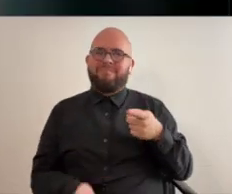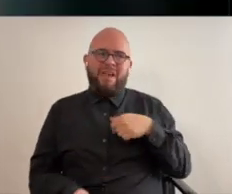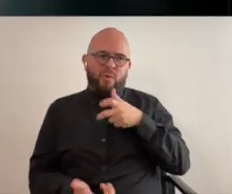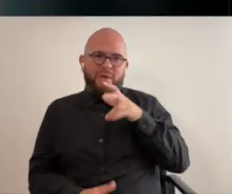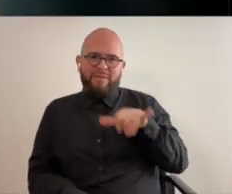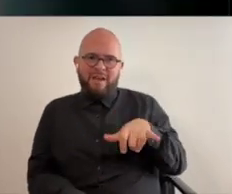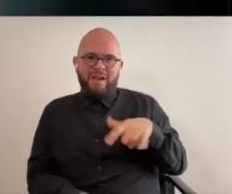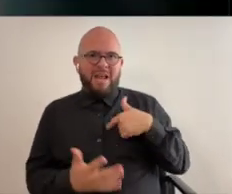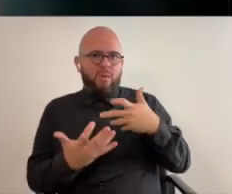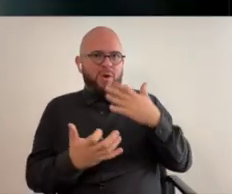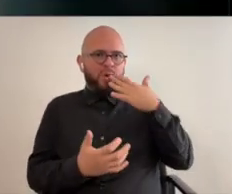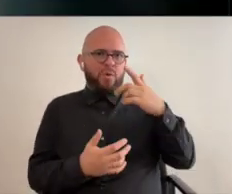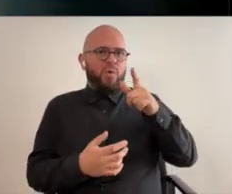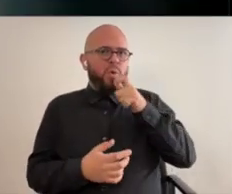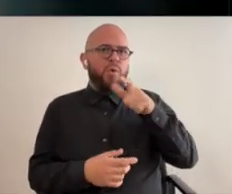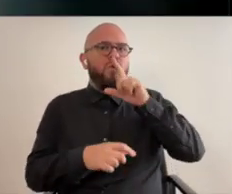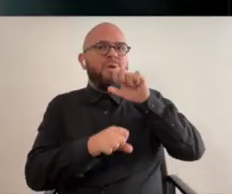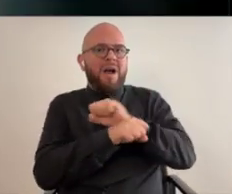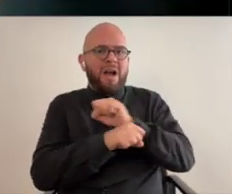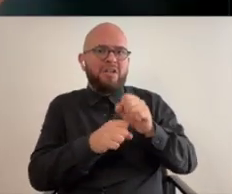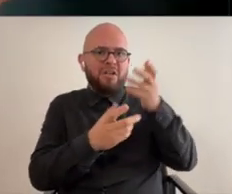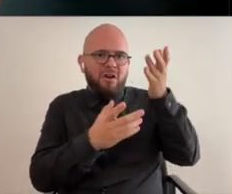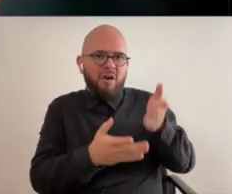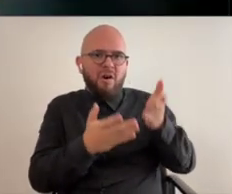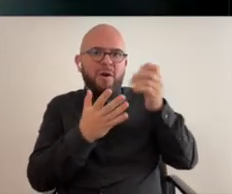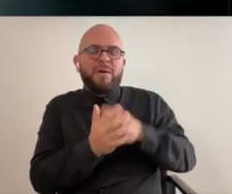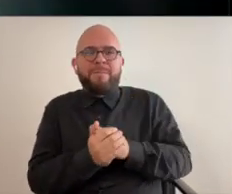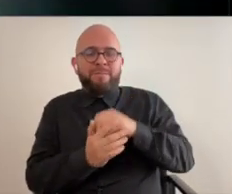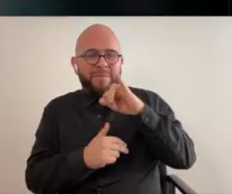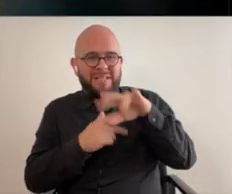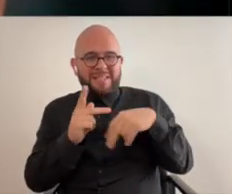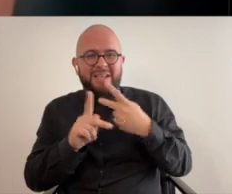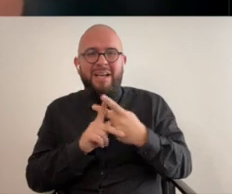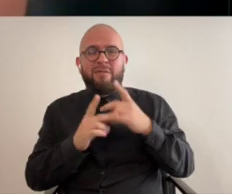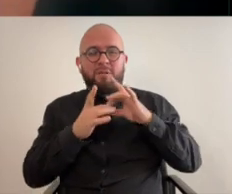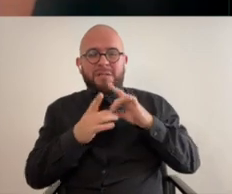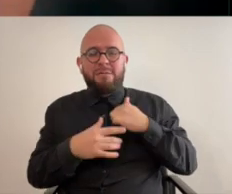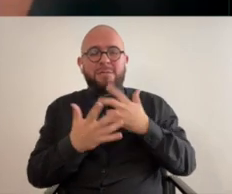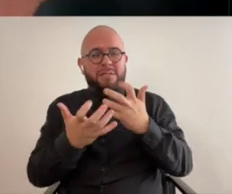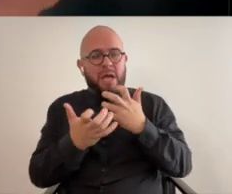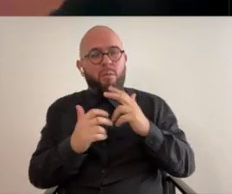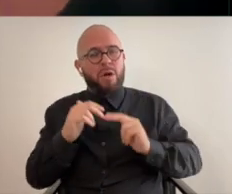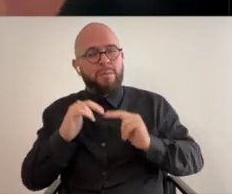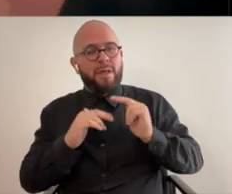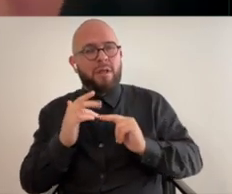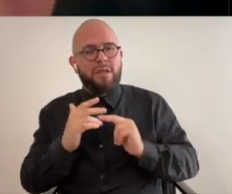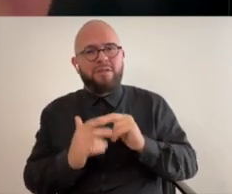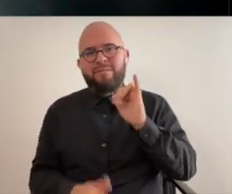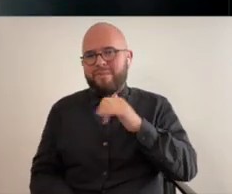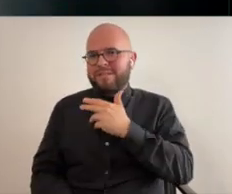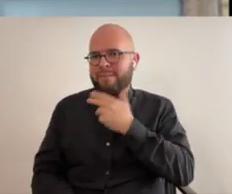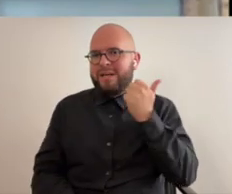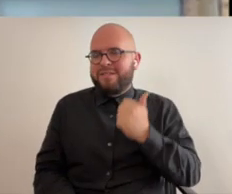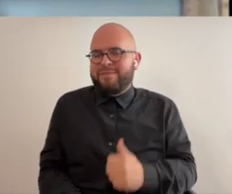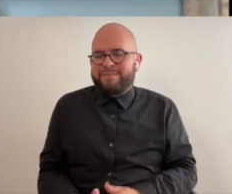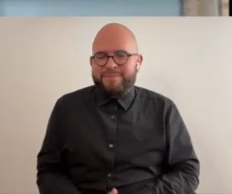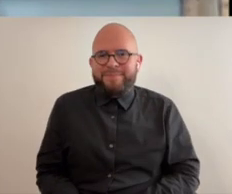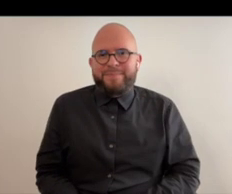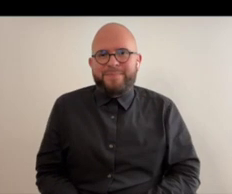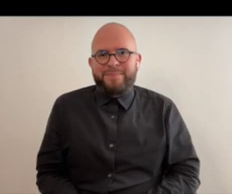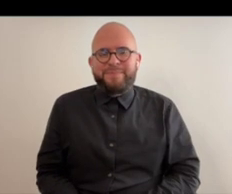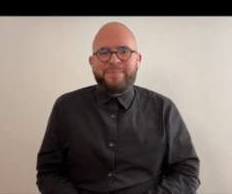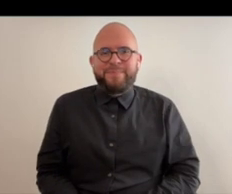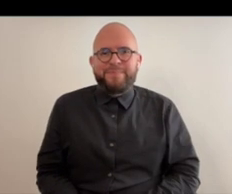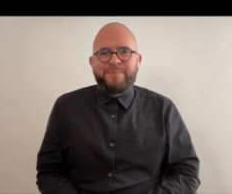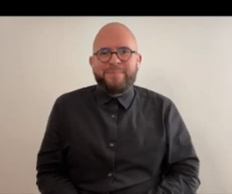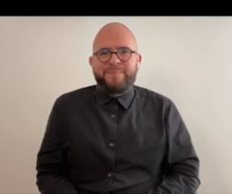share with everyone else rather than who you actually are that's the kind of relationships i want to build those are the best kind the kind